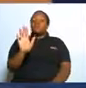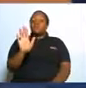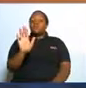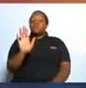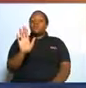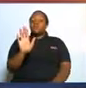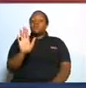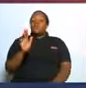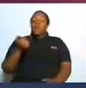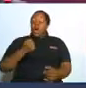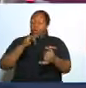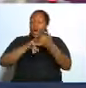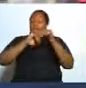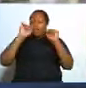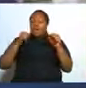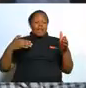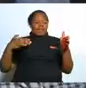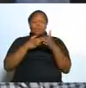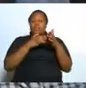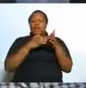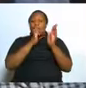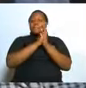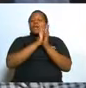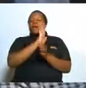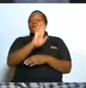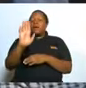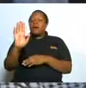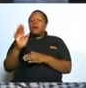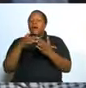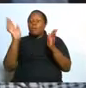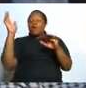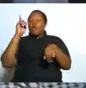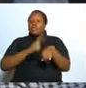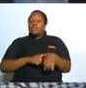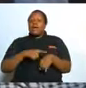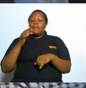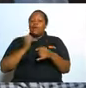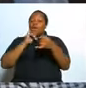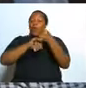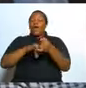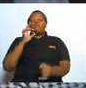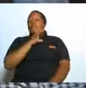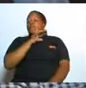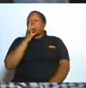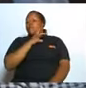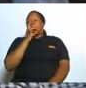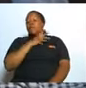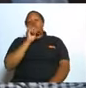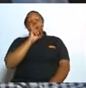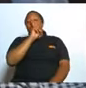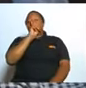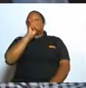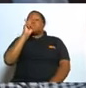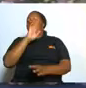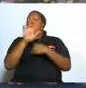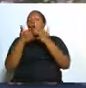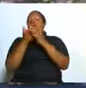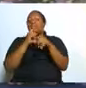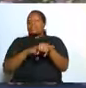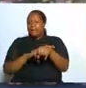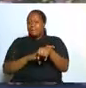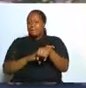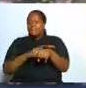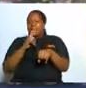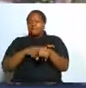she can block your prayers especially when she is complaining and when you go back to god and tell god but